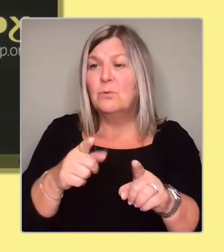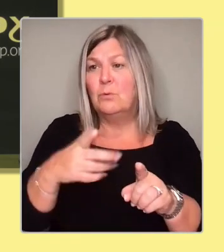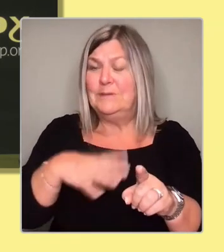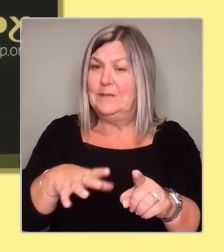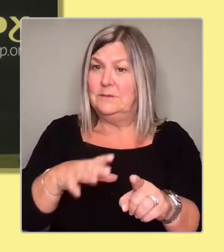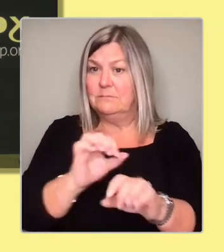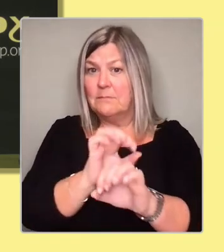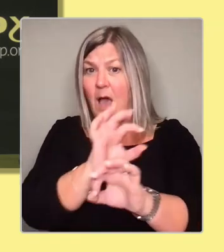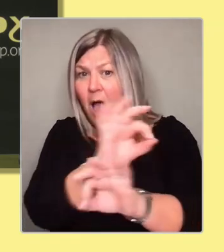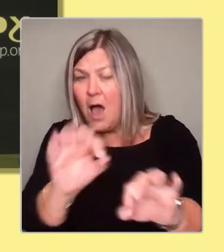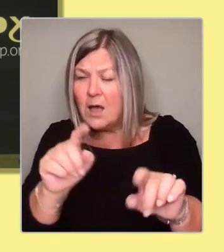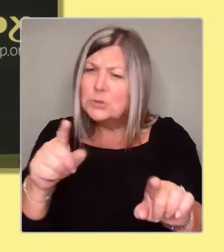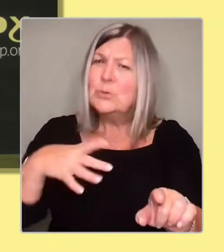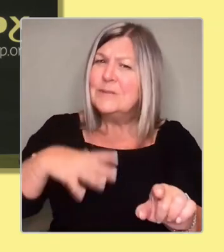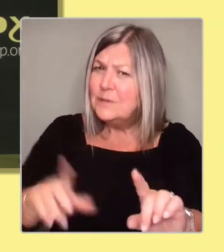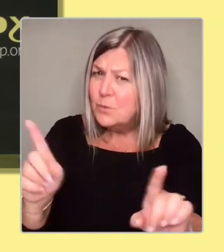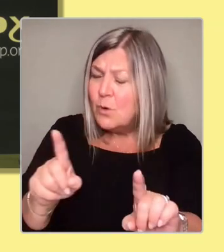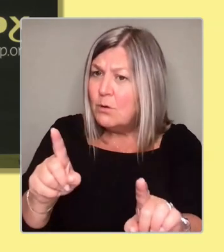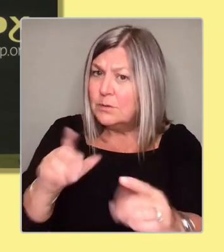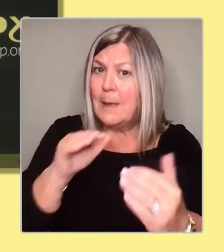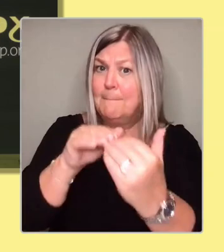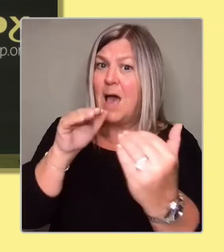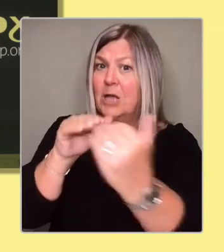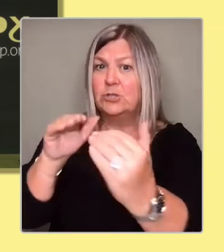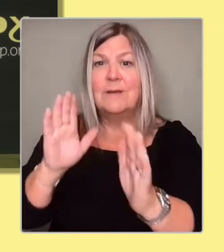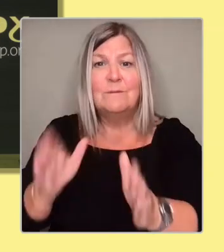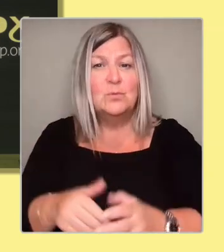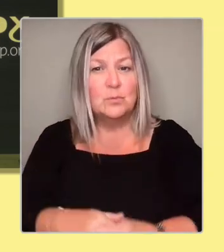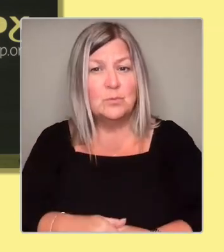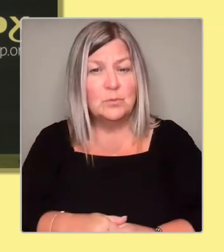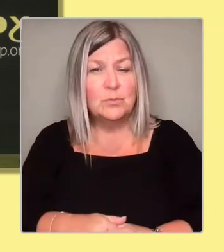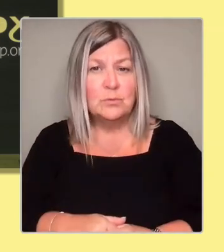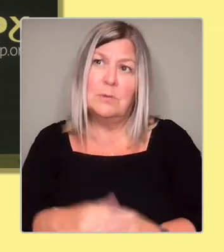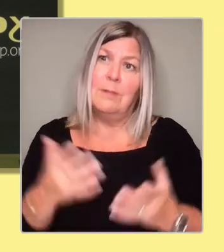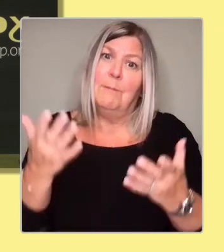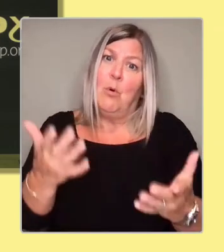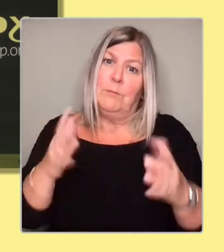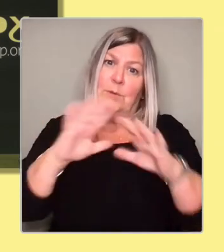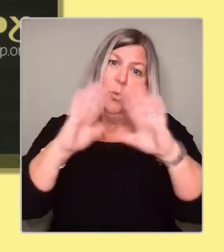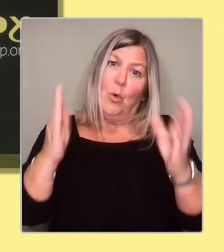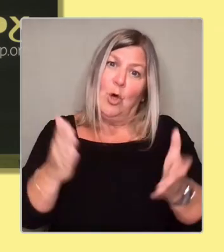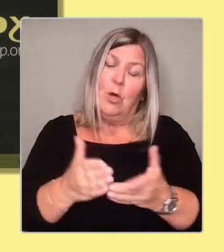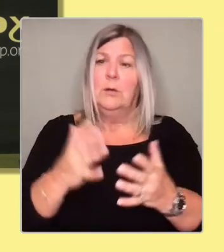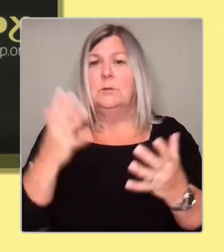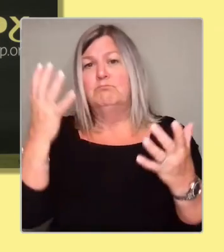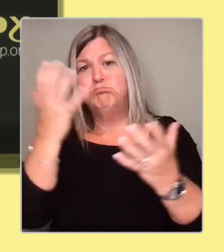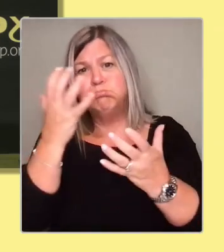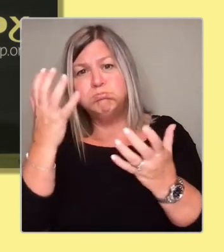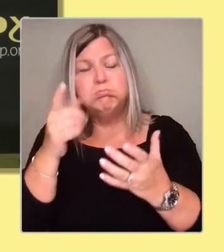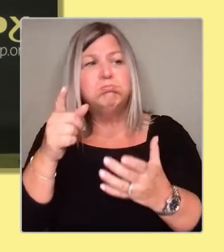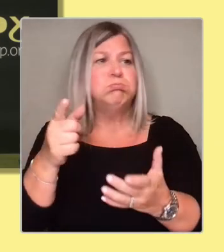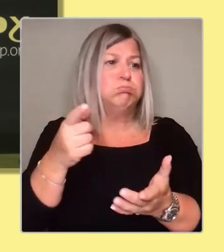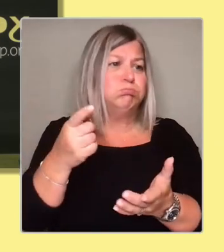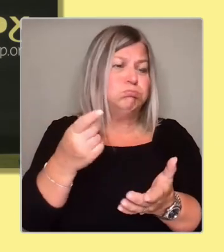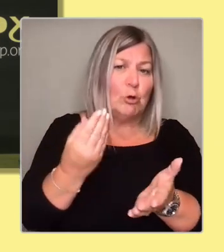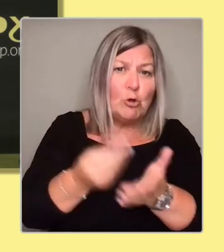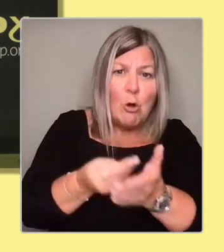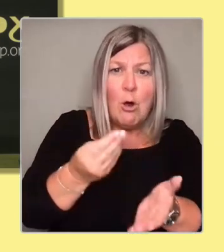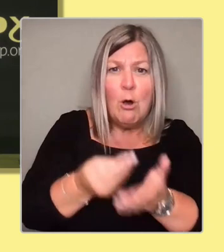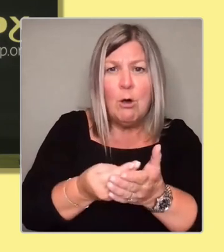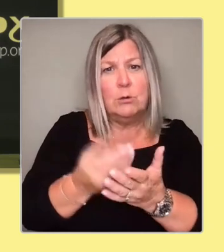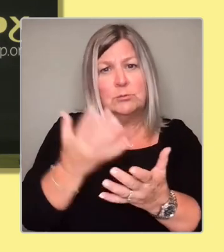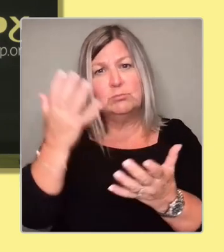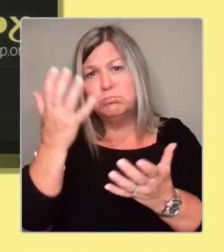it's a horrendous world when it comes to high costs, inability to find affordable homes, high costs of transport,